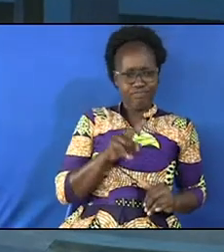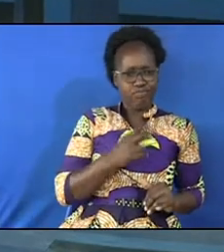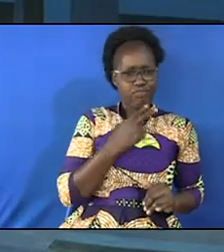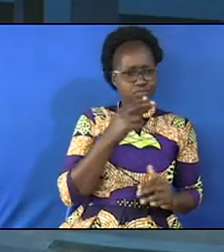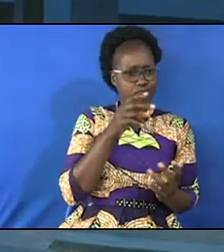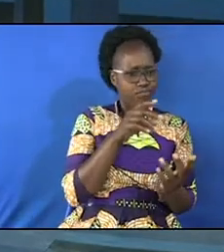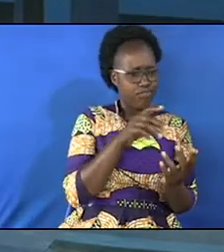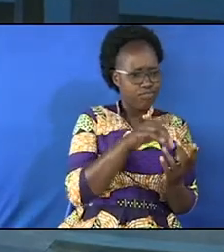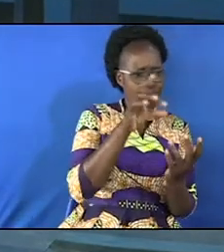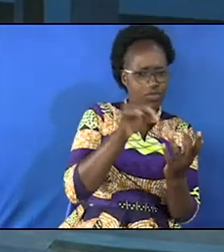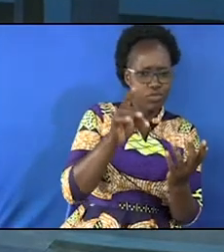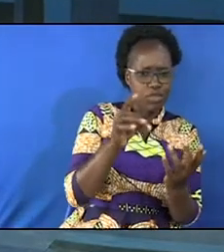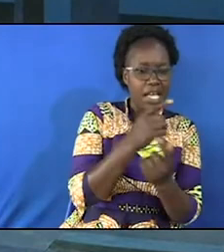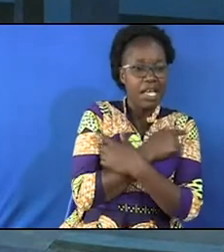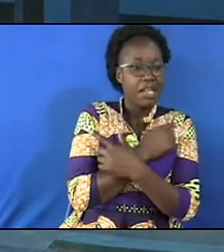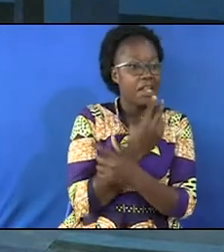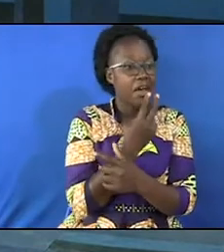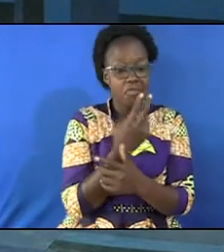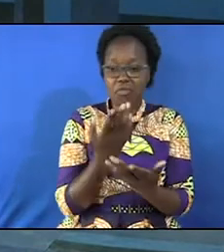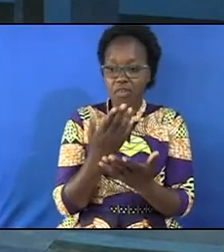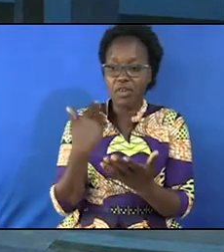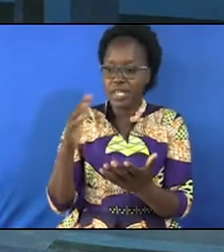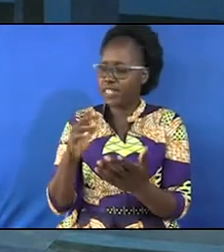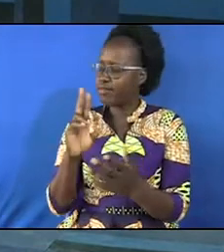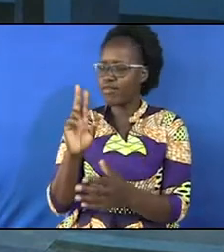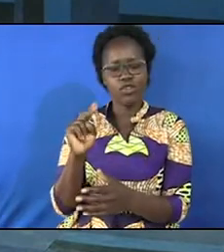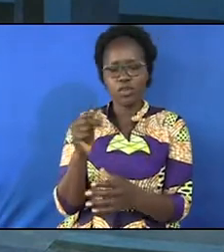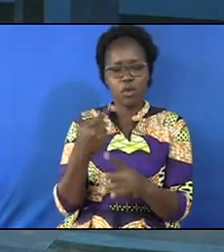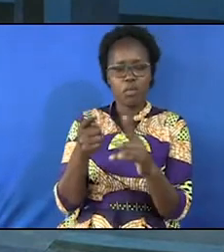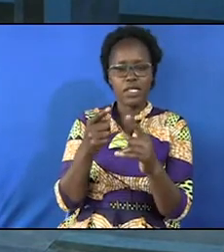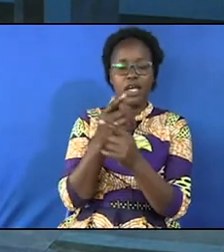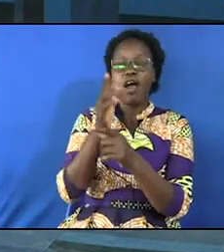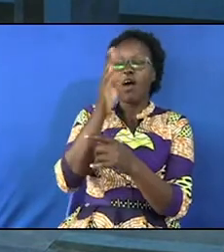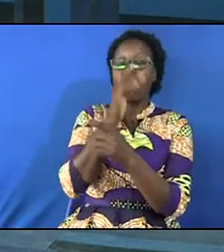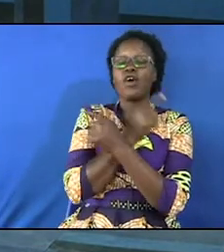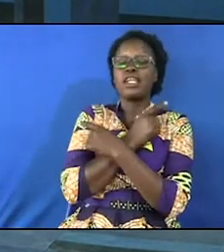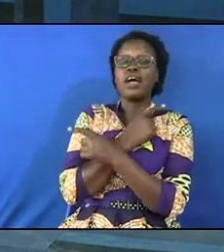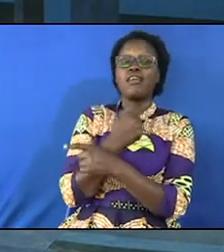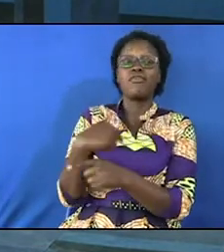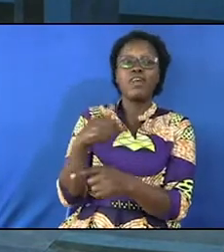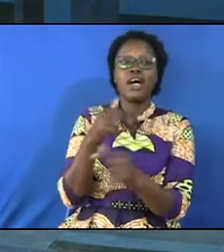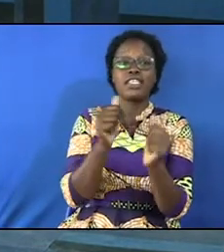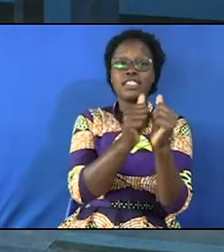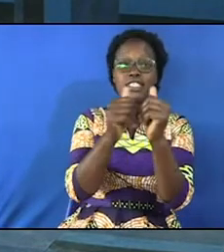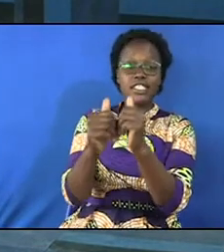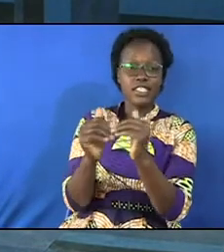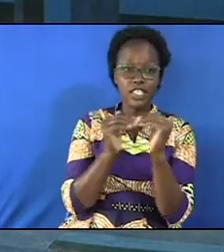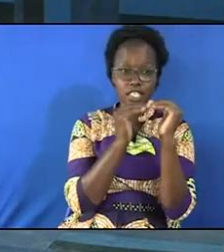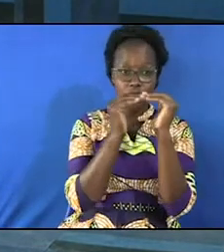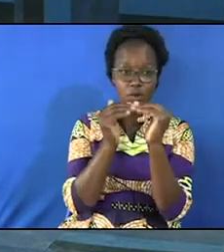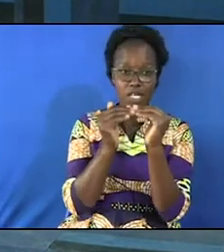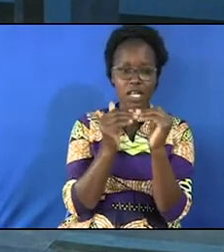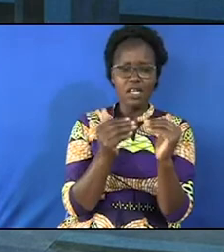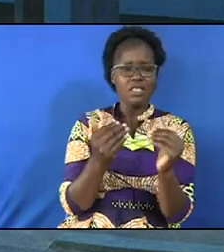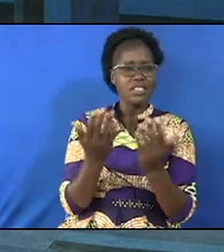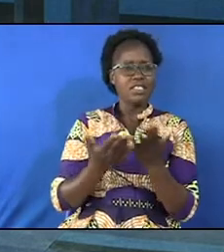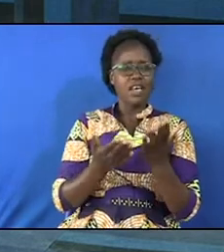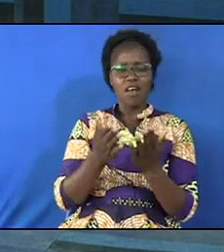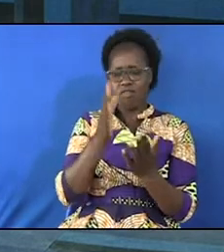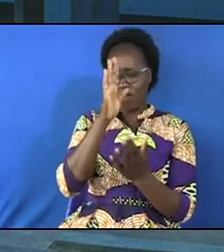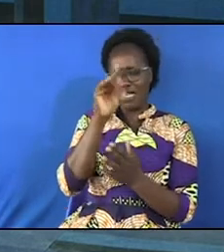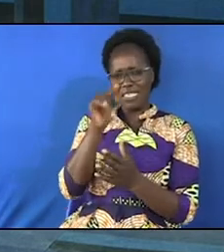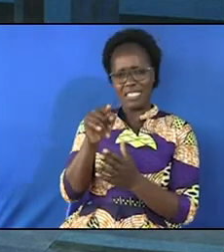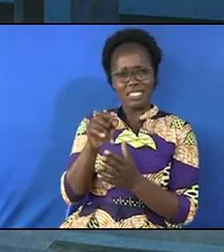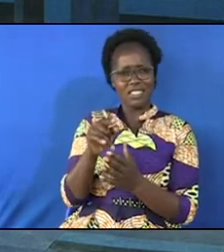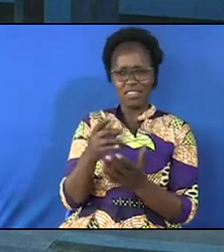and those not to love God loves us equally and that is the God I want to serve I don't want to serve a God who actually